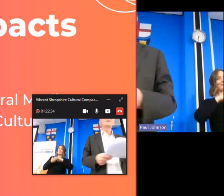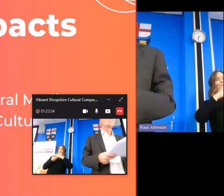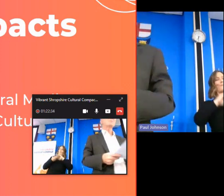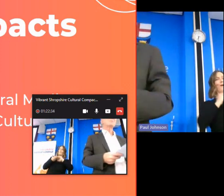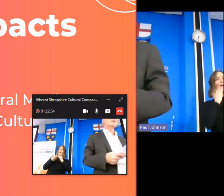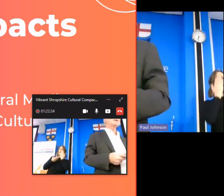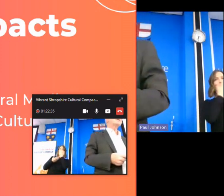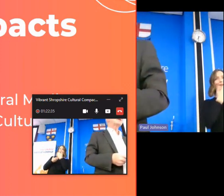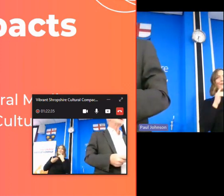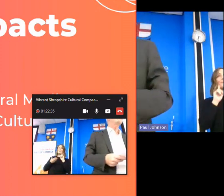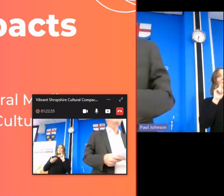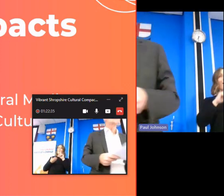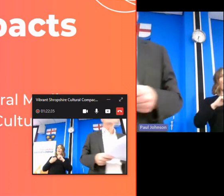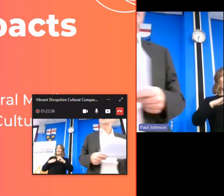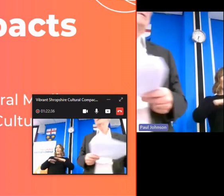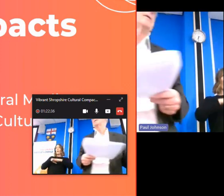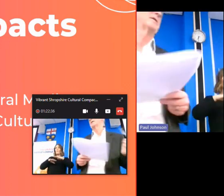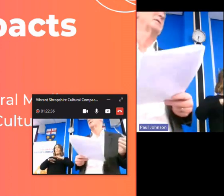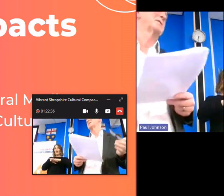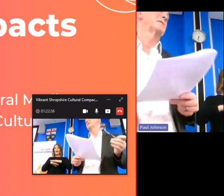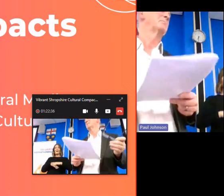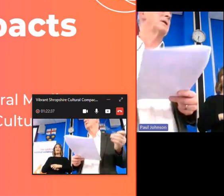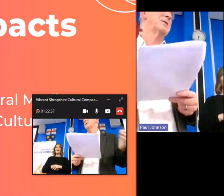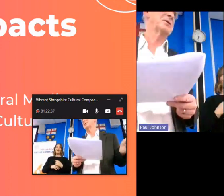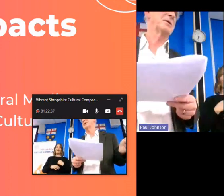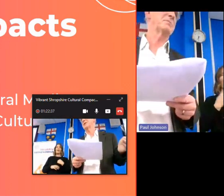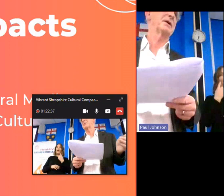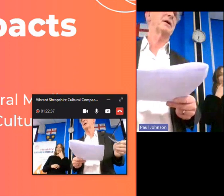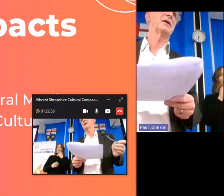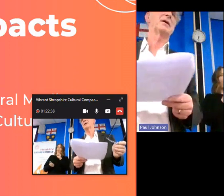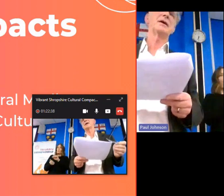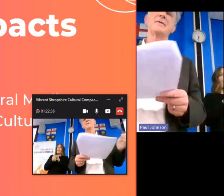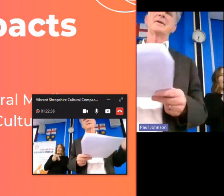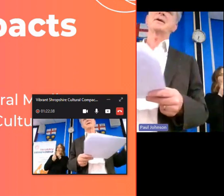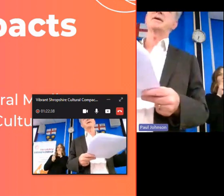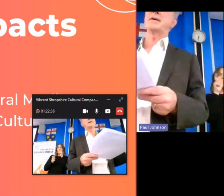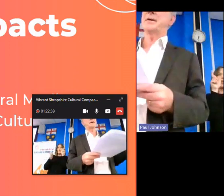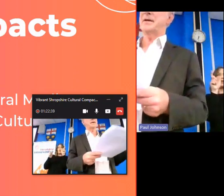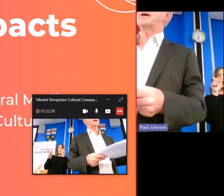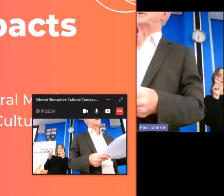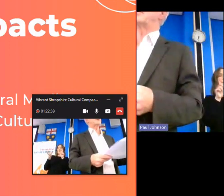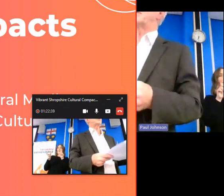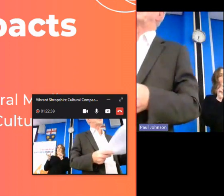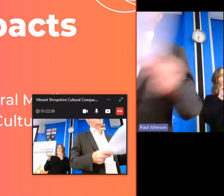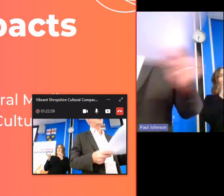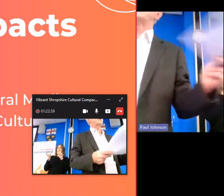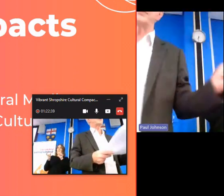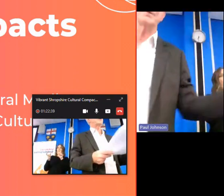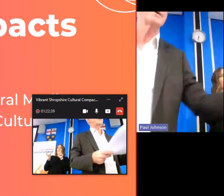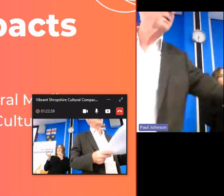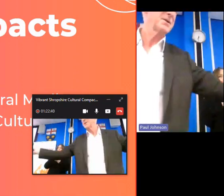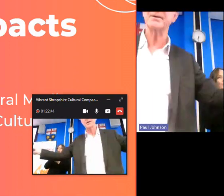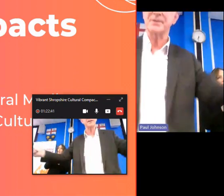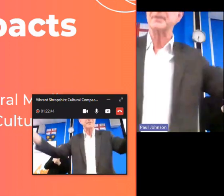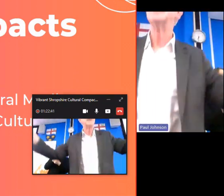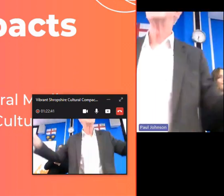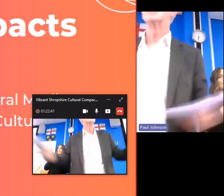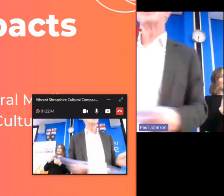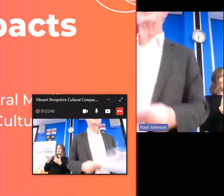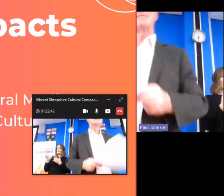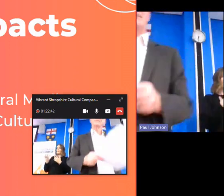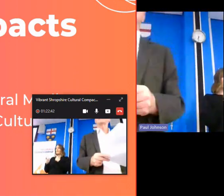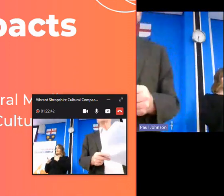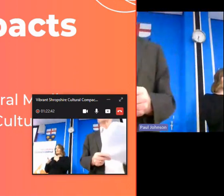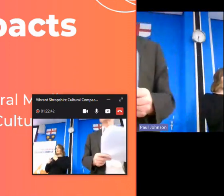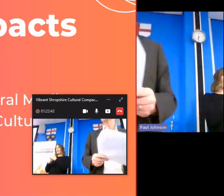think we are probably going to keep the uh term partnership uh in the uh although when we're talking to the arts council